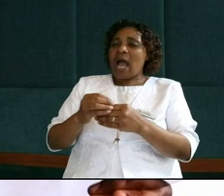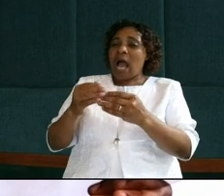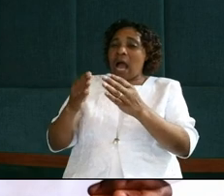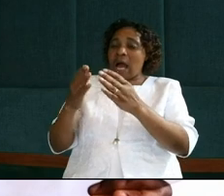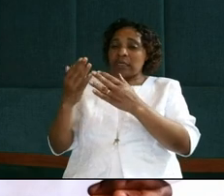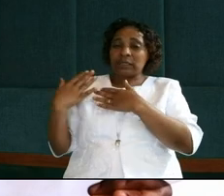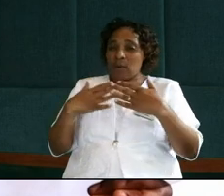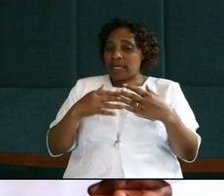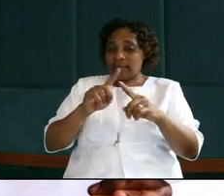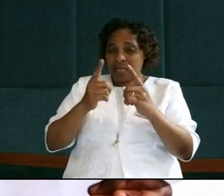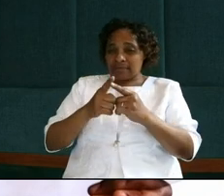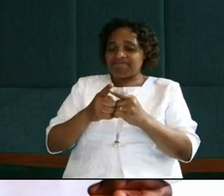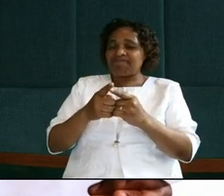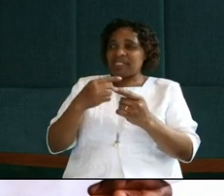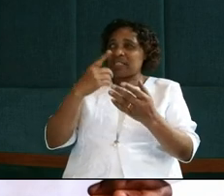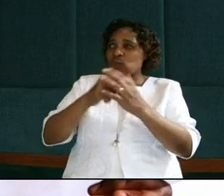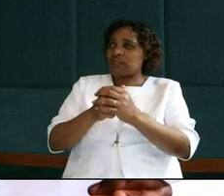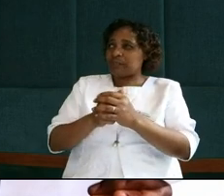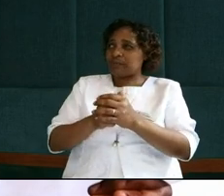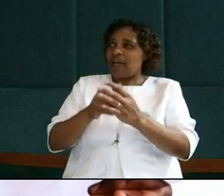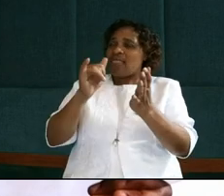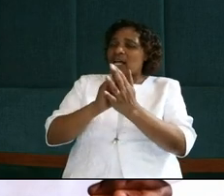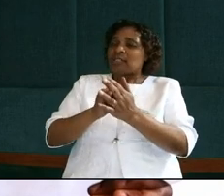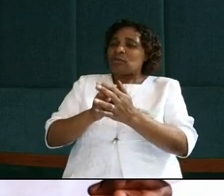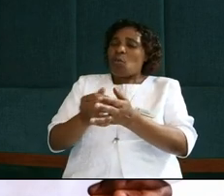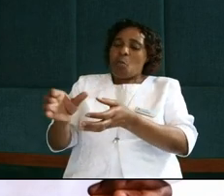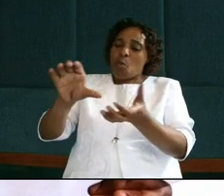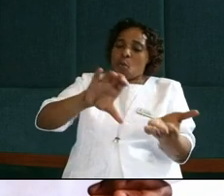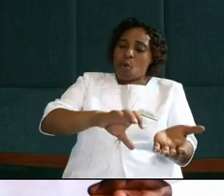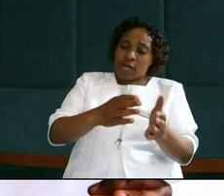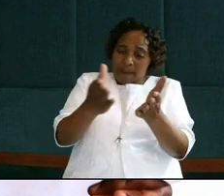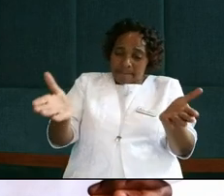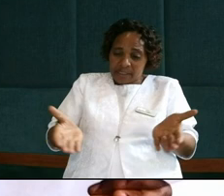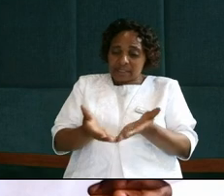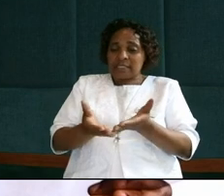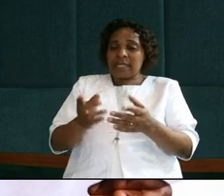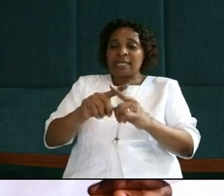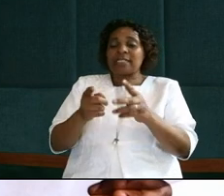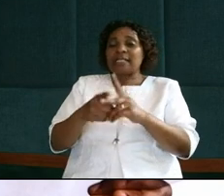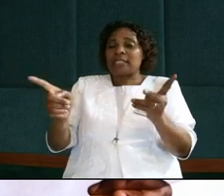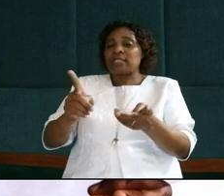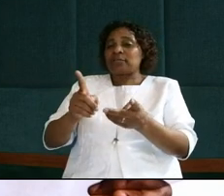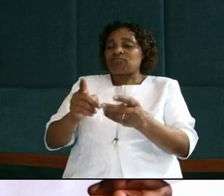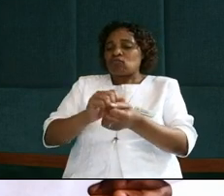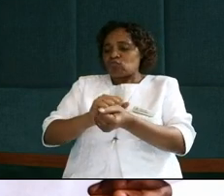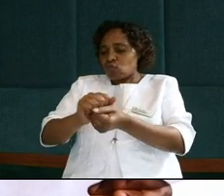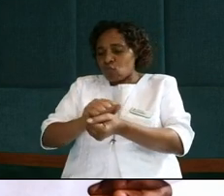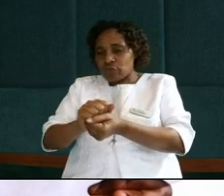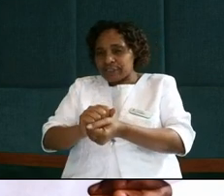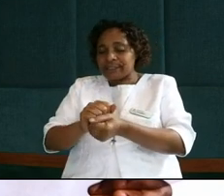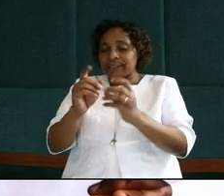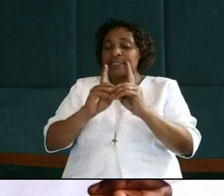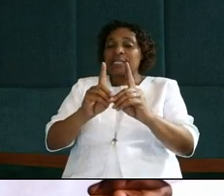guarded himself. After that, he poured water into a basin and began to wash the disciples' feet,